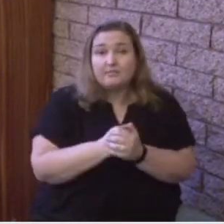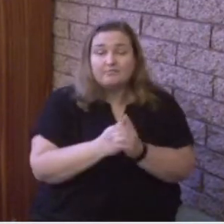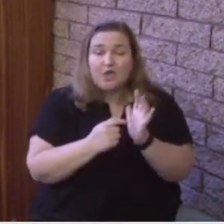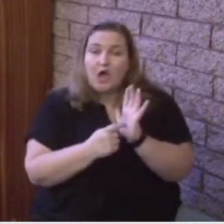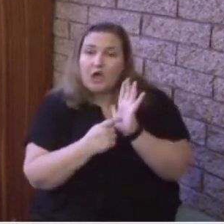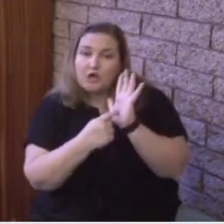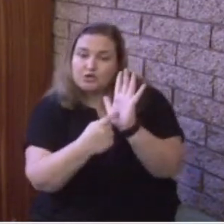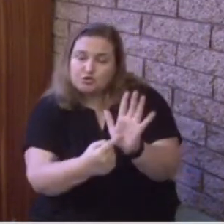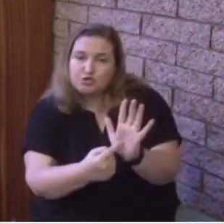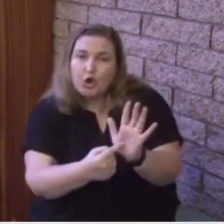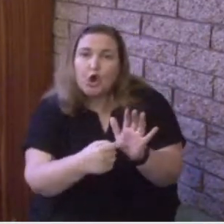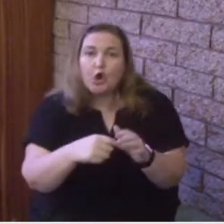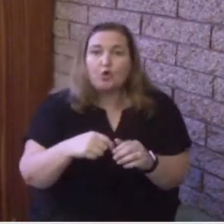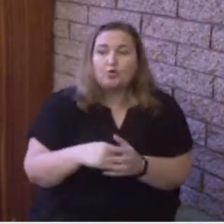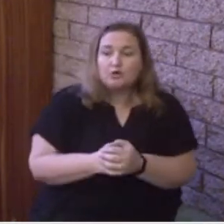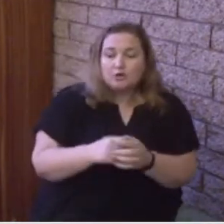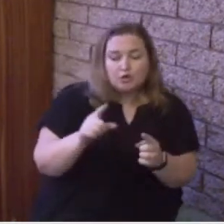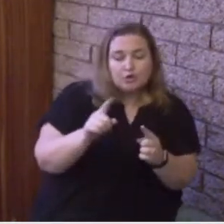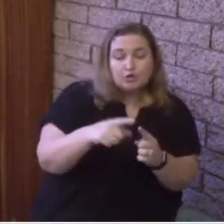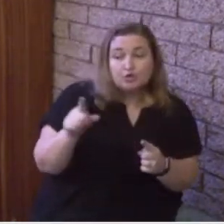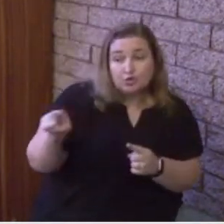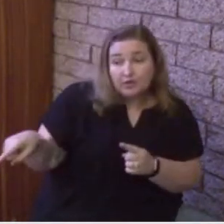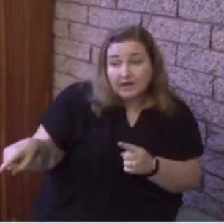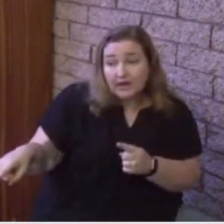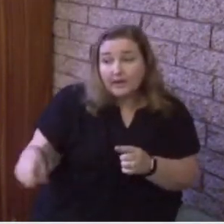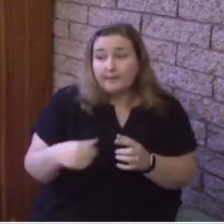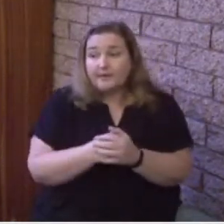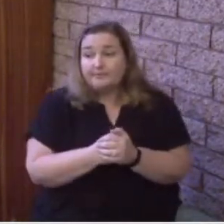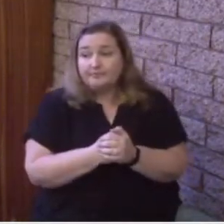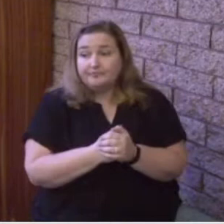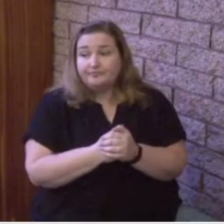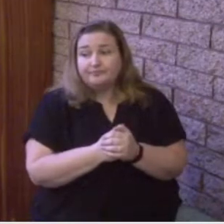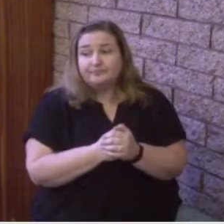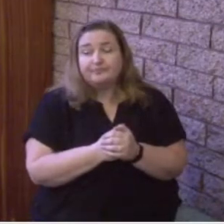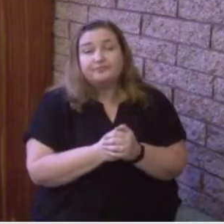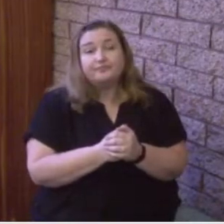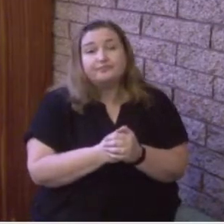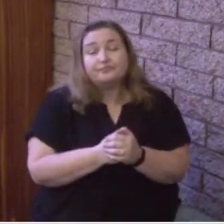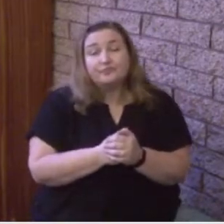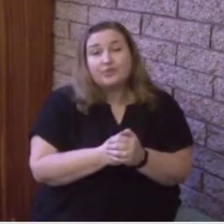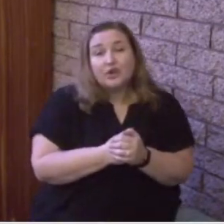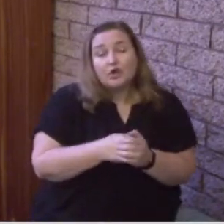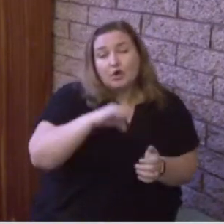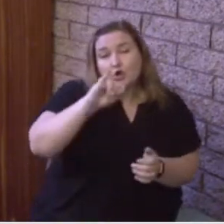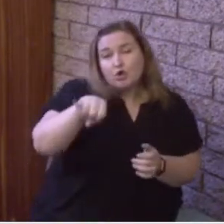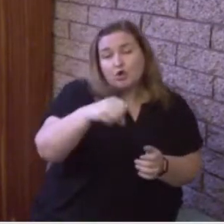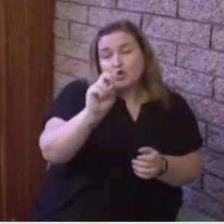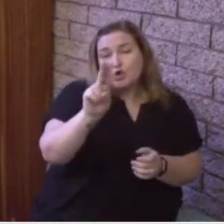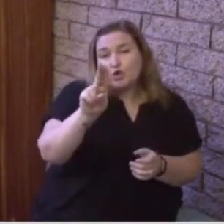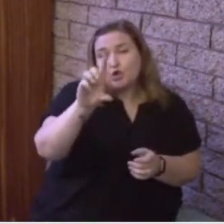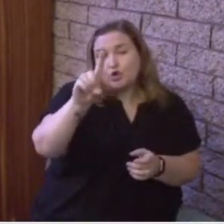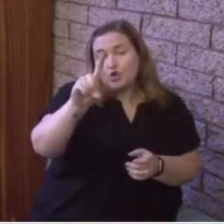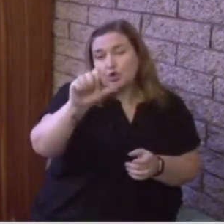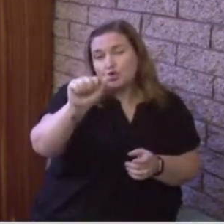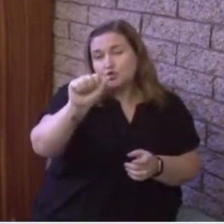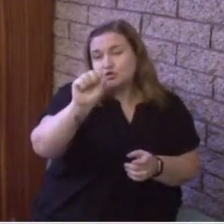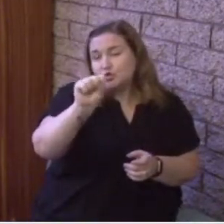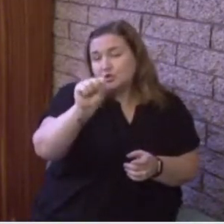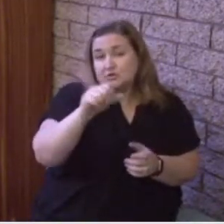Now, in verse 22, Judas, and it's very clear, it says, not Iscariot, this is not the Judas who betrayed Jesus,